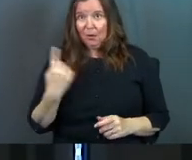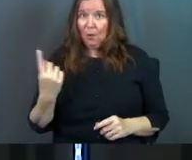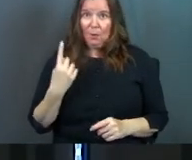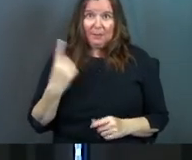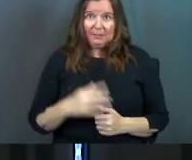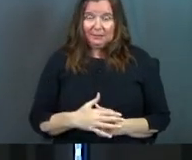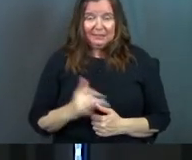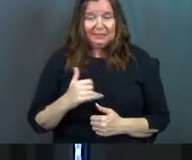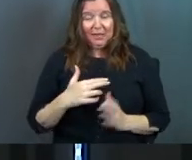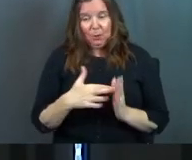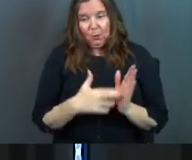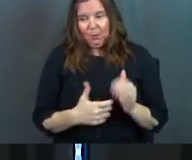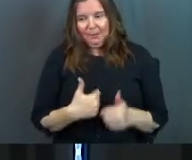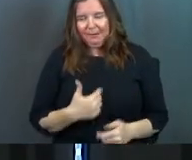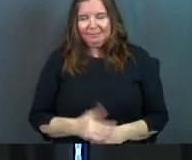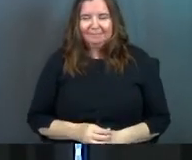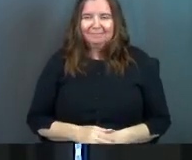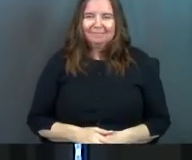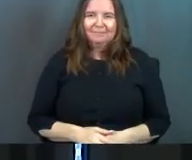Always. It's like a rule.